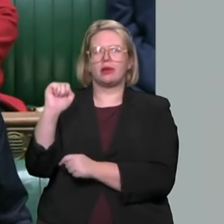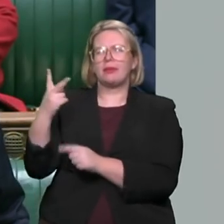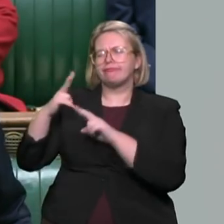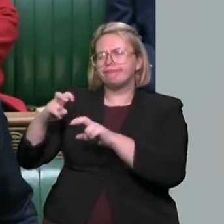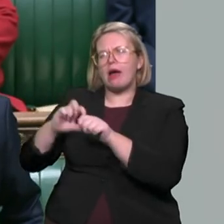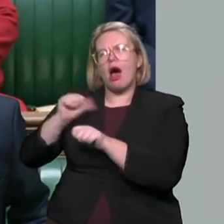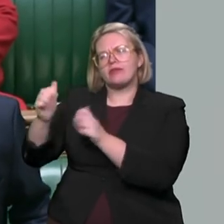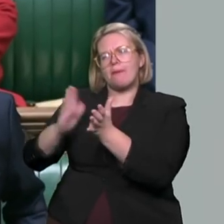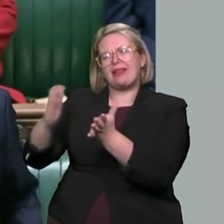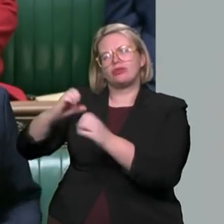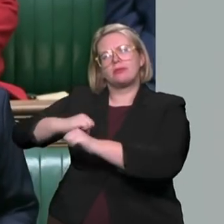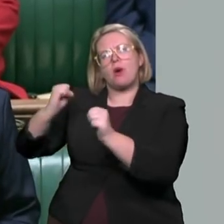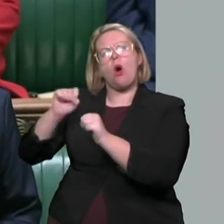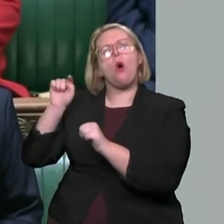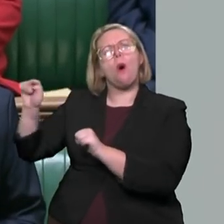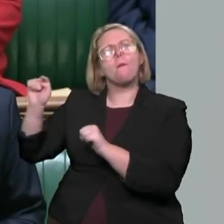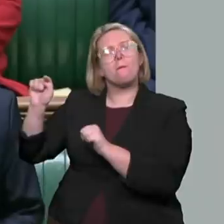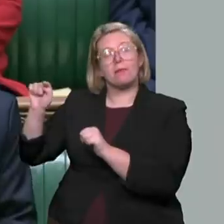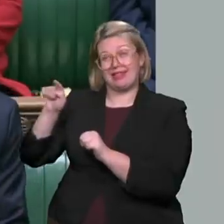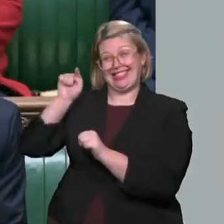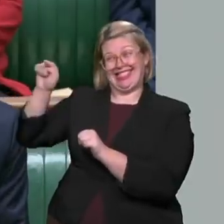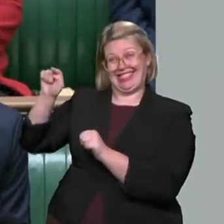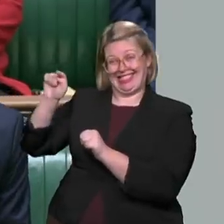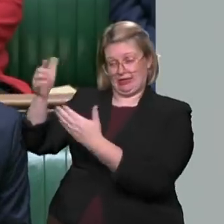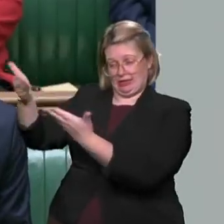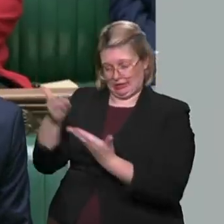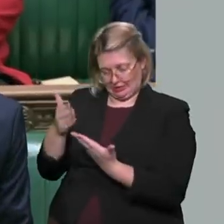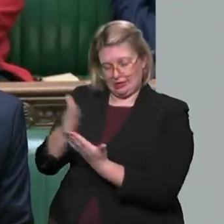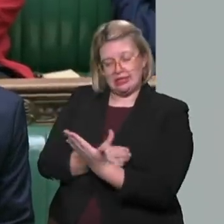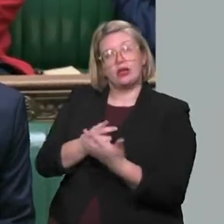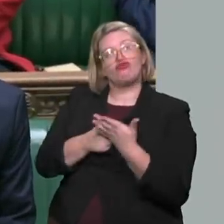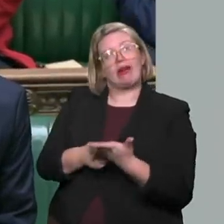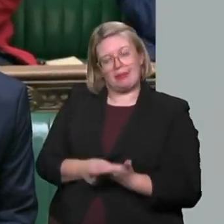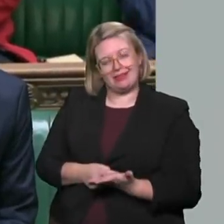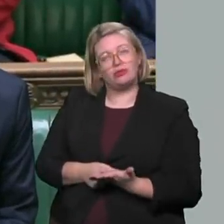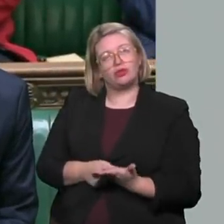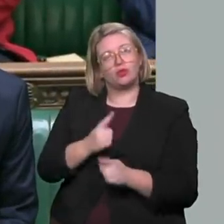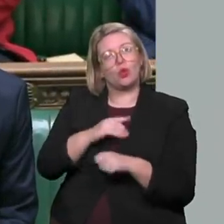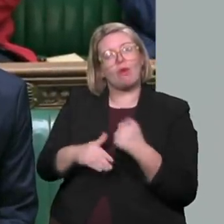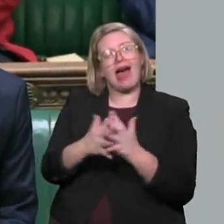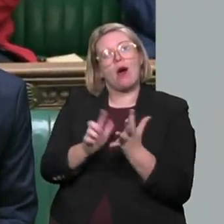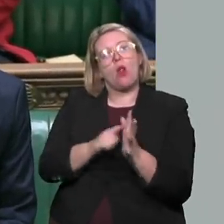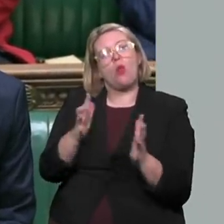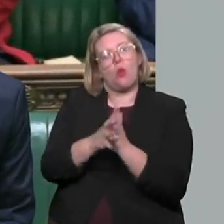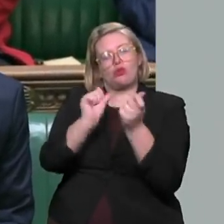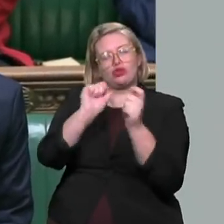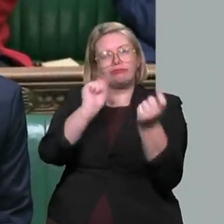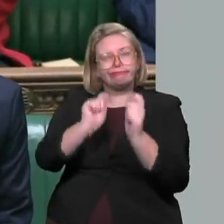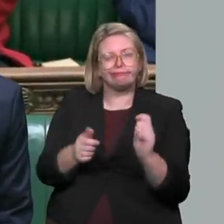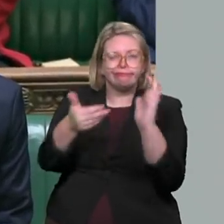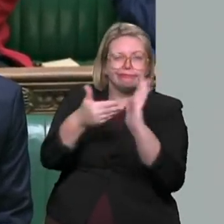Eight months ago, that Commission made recommendations to plug gaps in existing legislation and strategy, gaps that